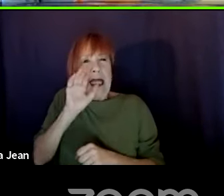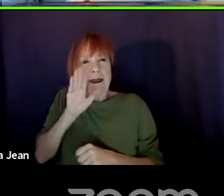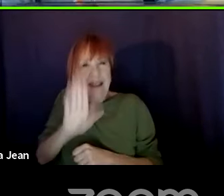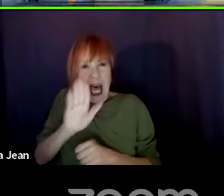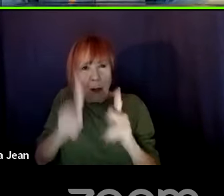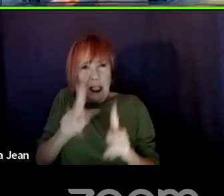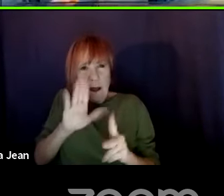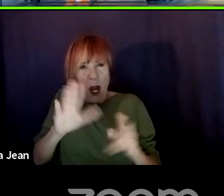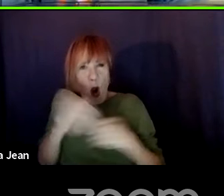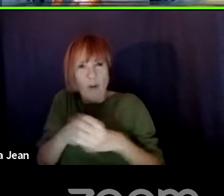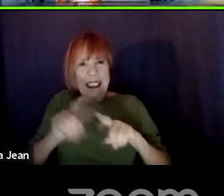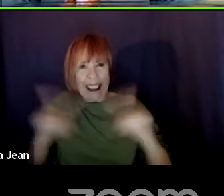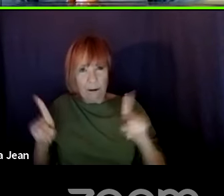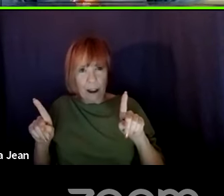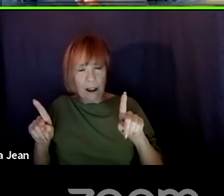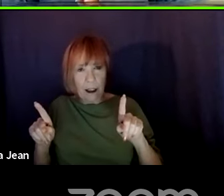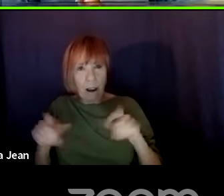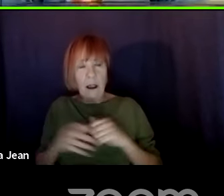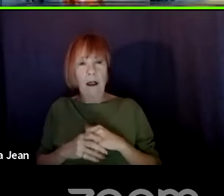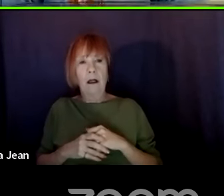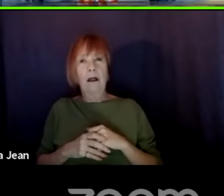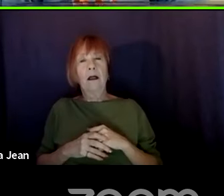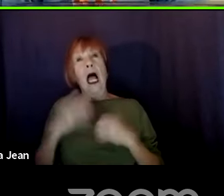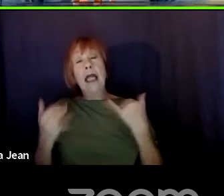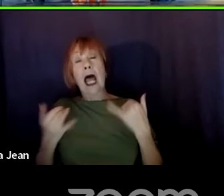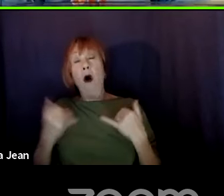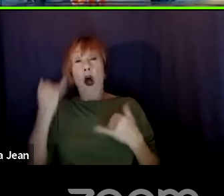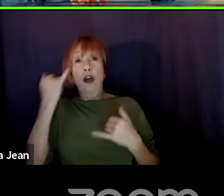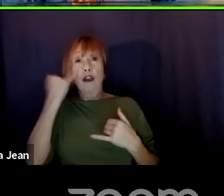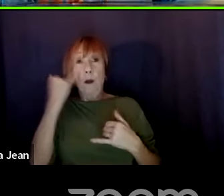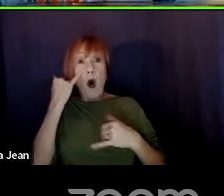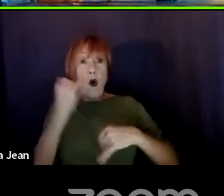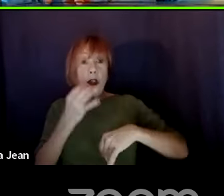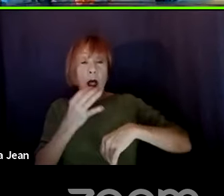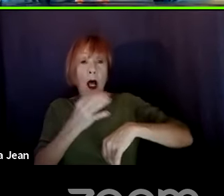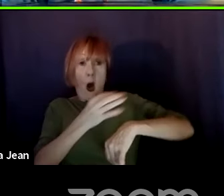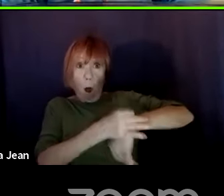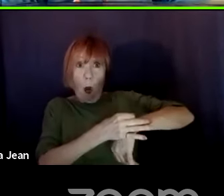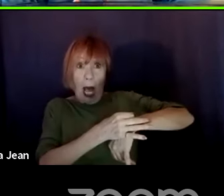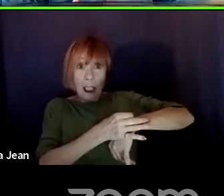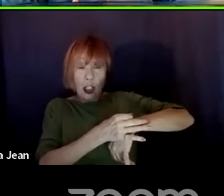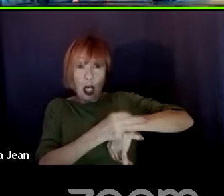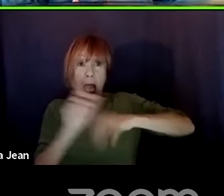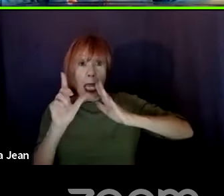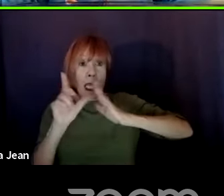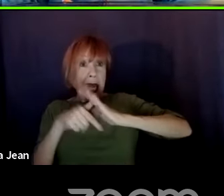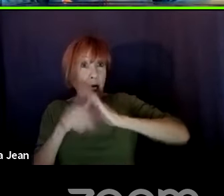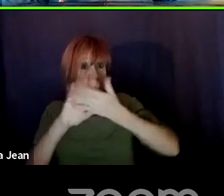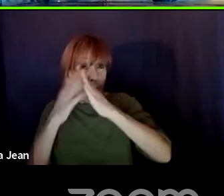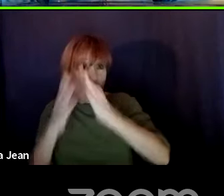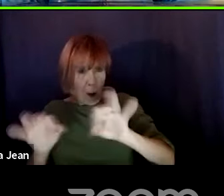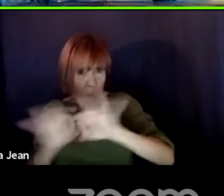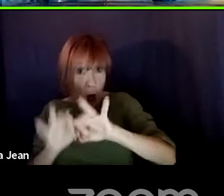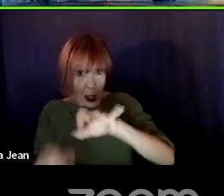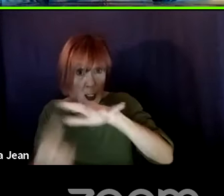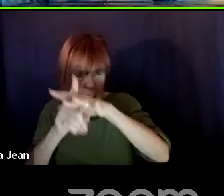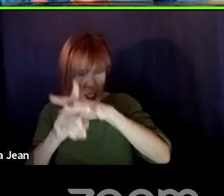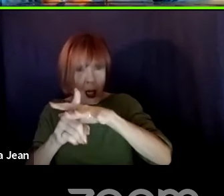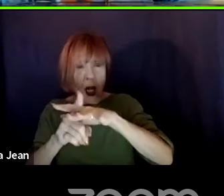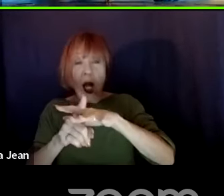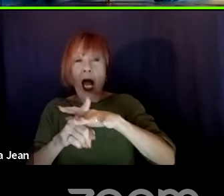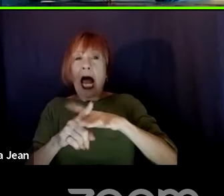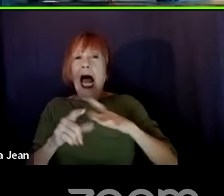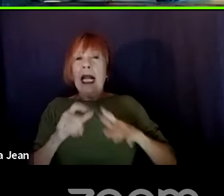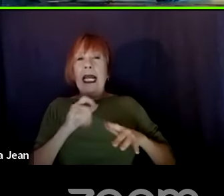If there was a watch that later on becomes important, I would not put that in my introduction to the character, because when